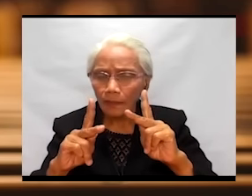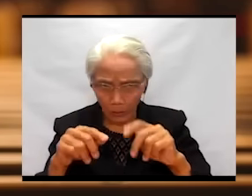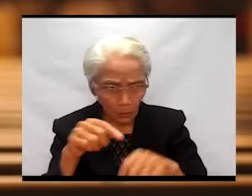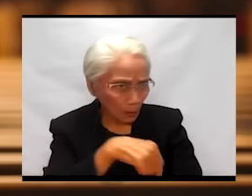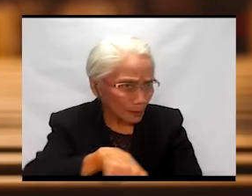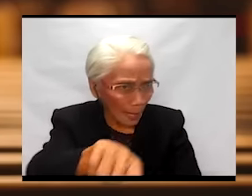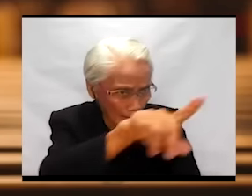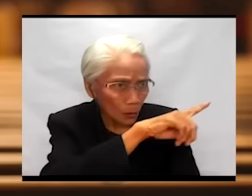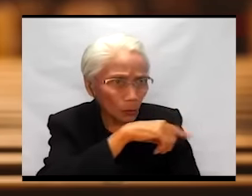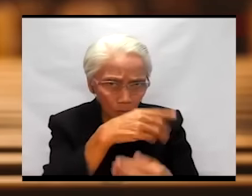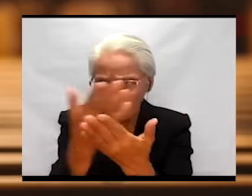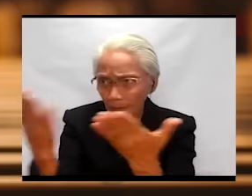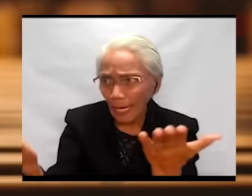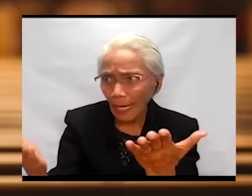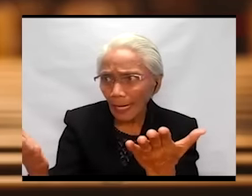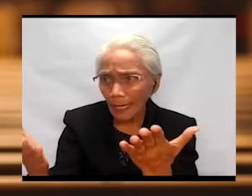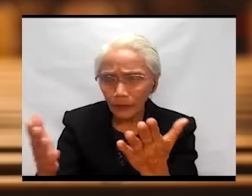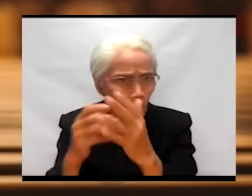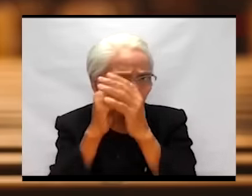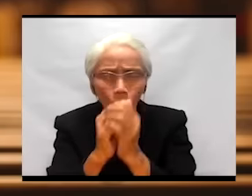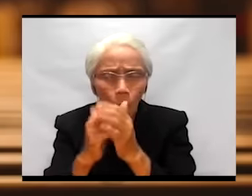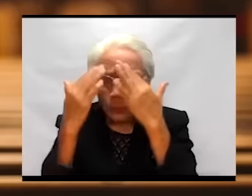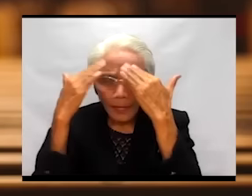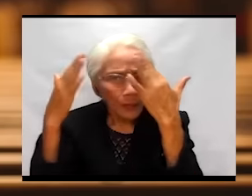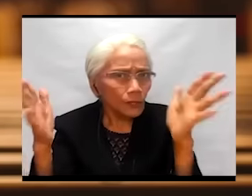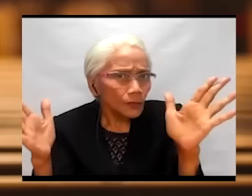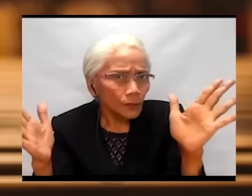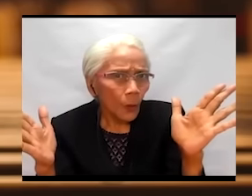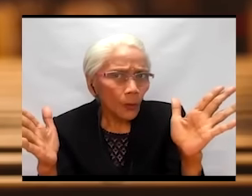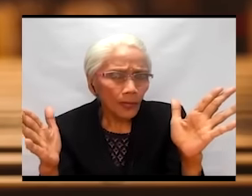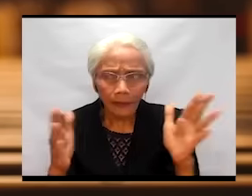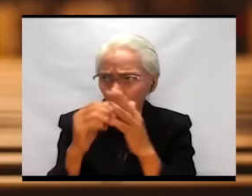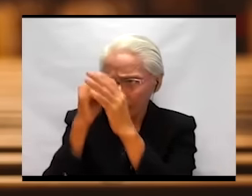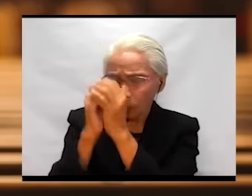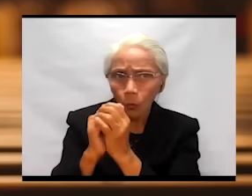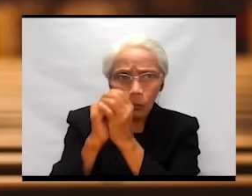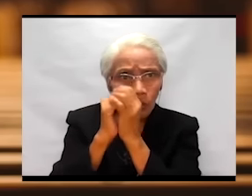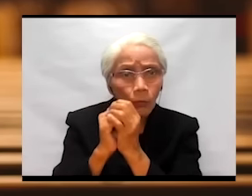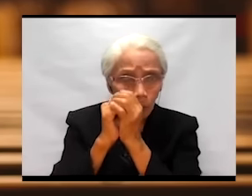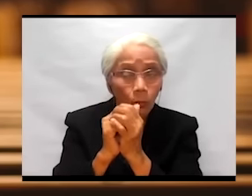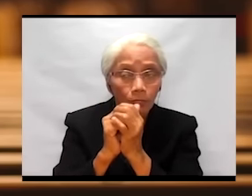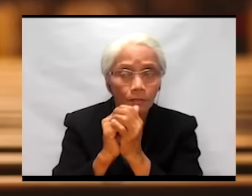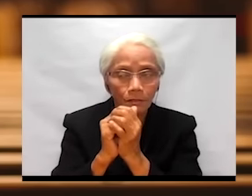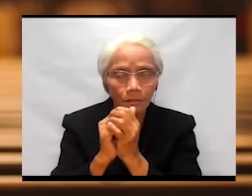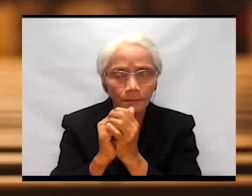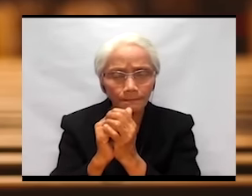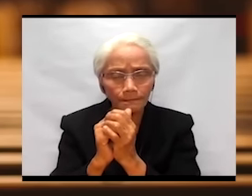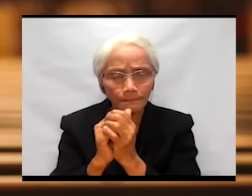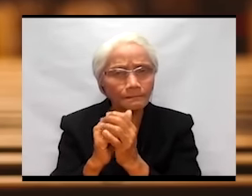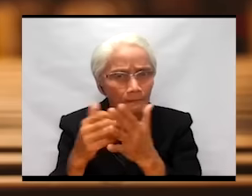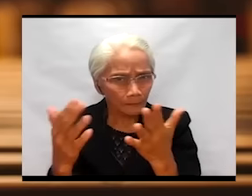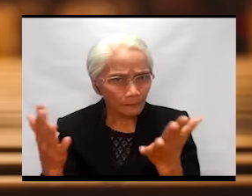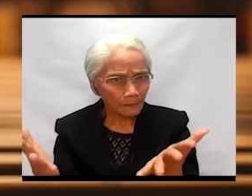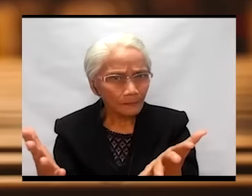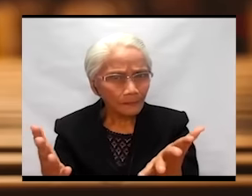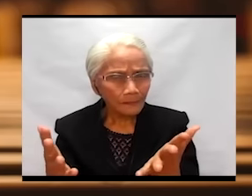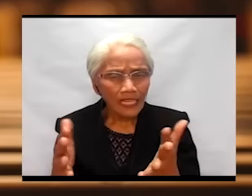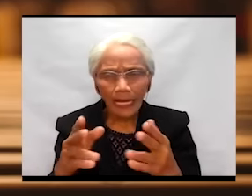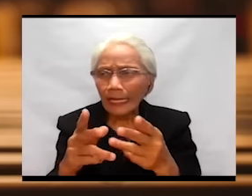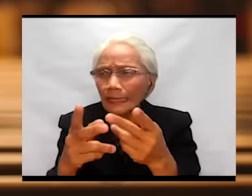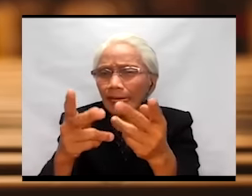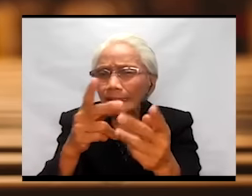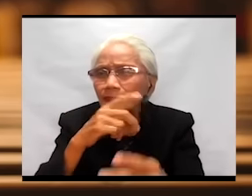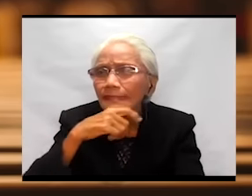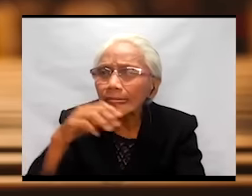our knowing, no? That we worship, they surface. The desert experience, the desert